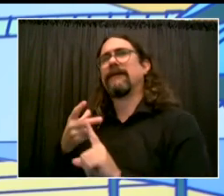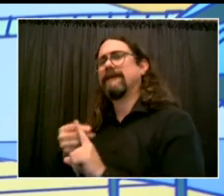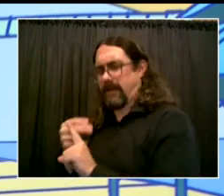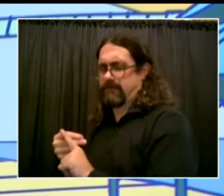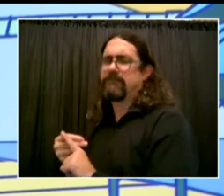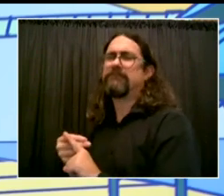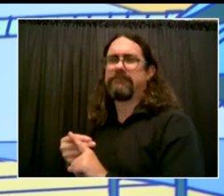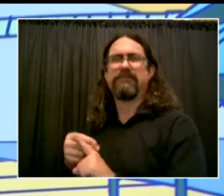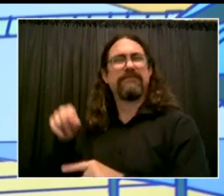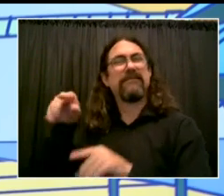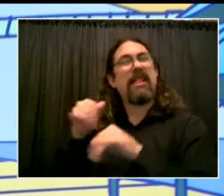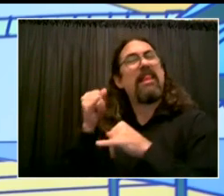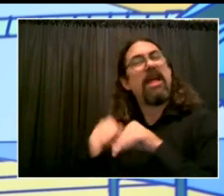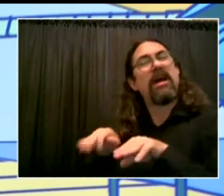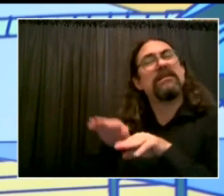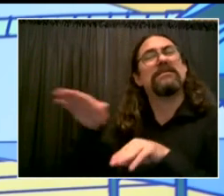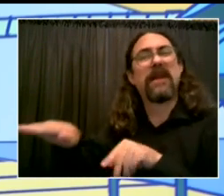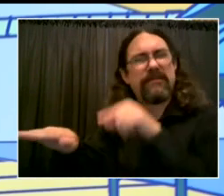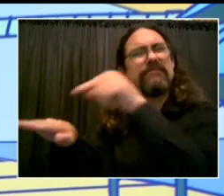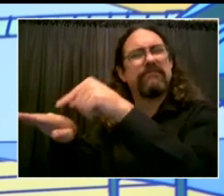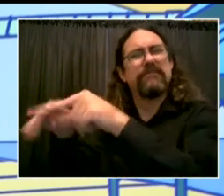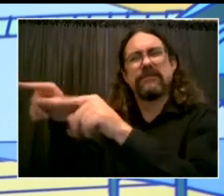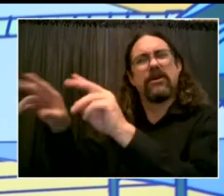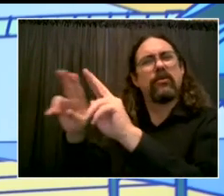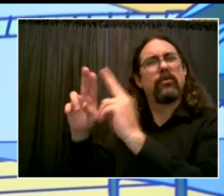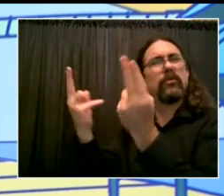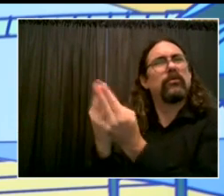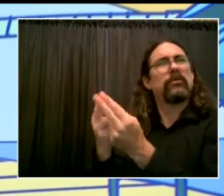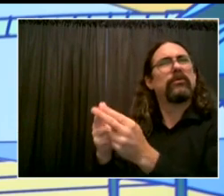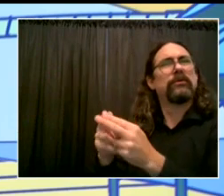very secure right now about our staffing levels. Go ahead.